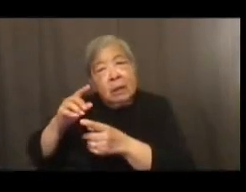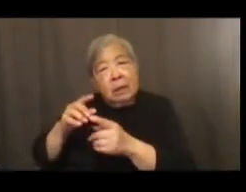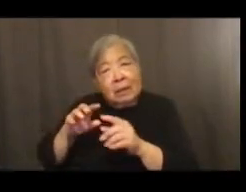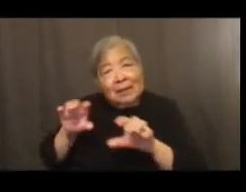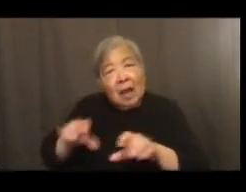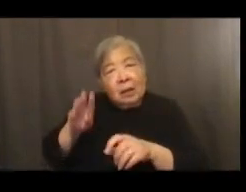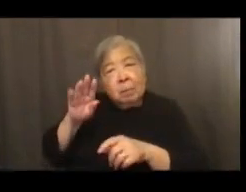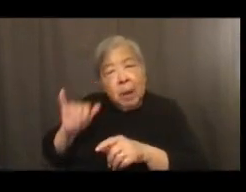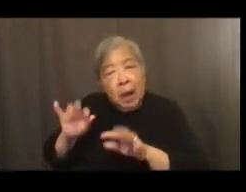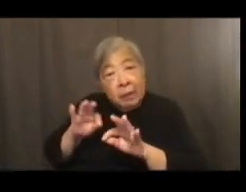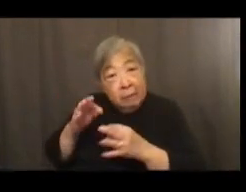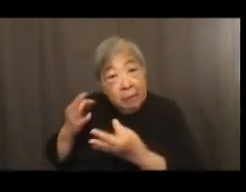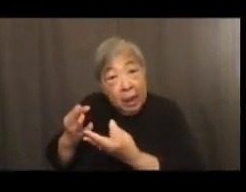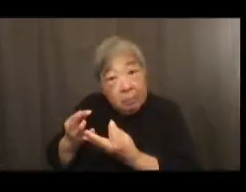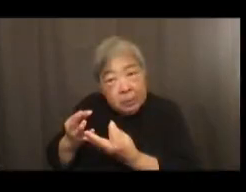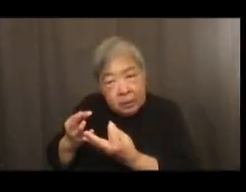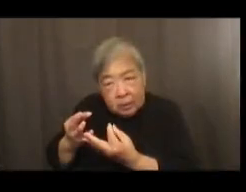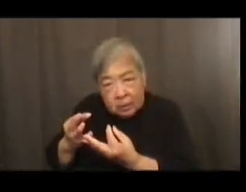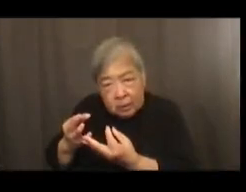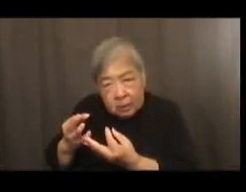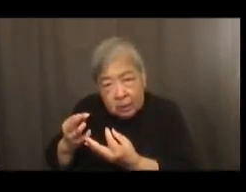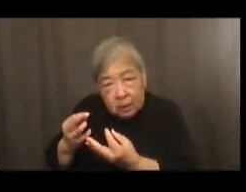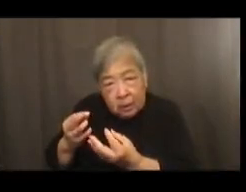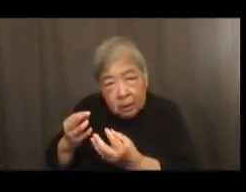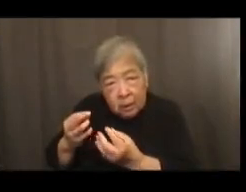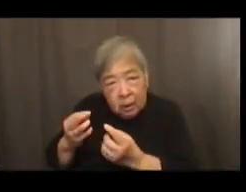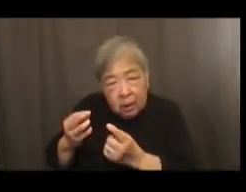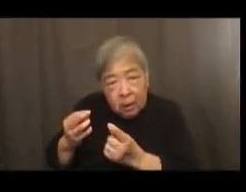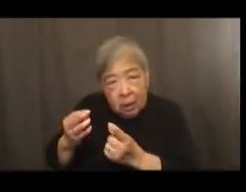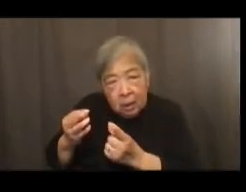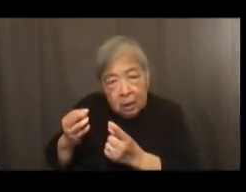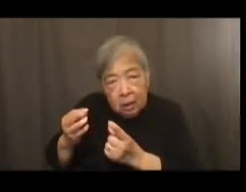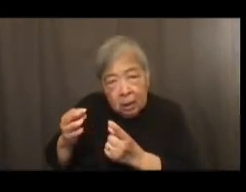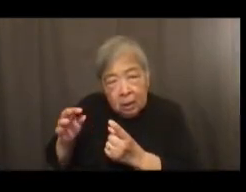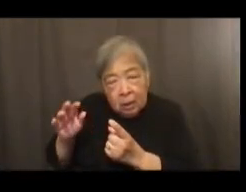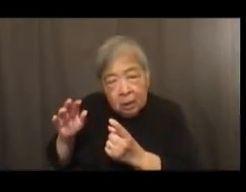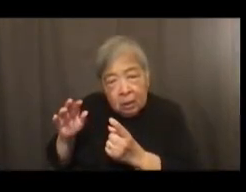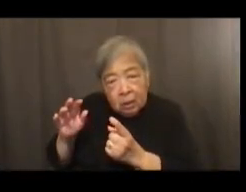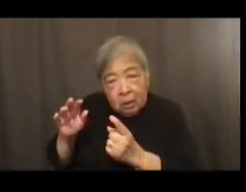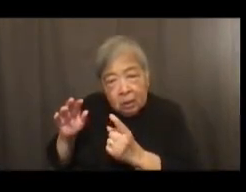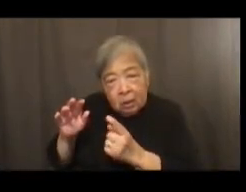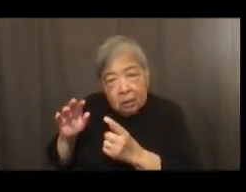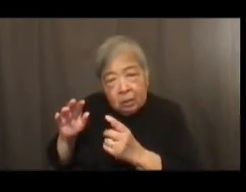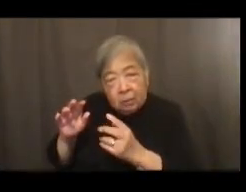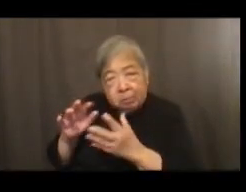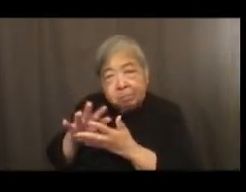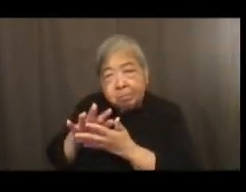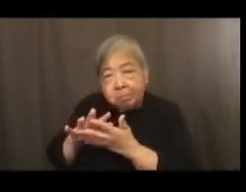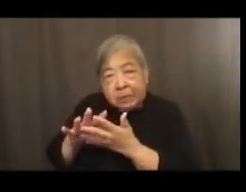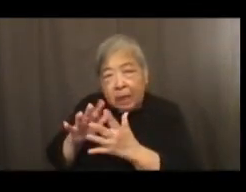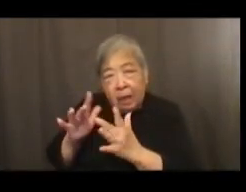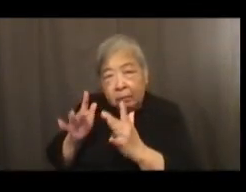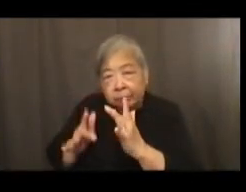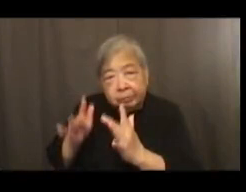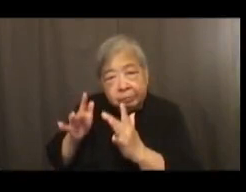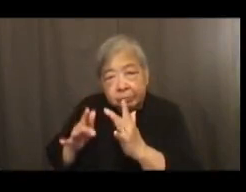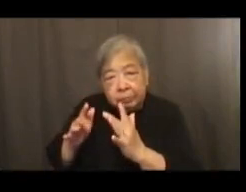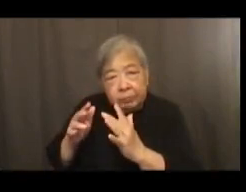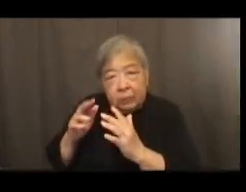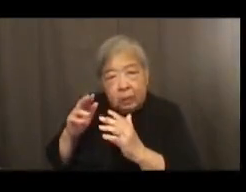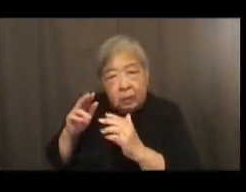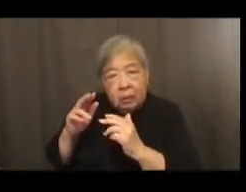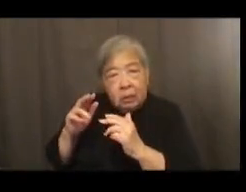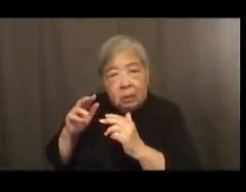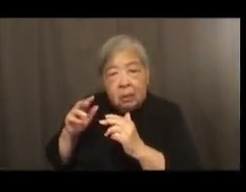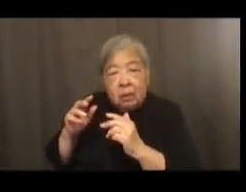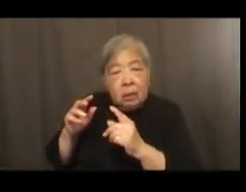martyr fence that was constructed that